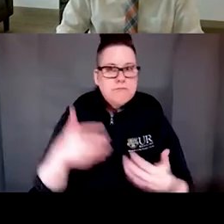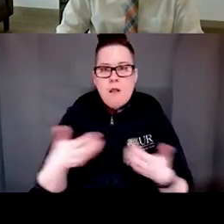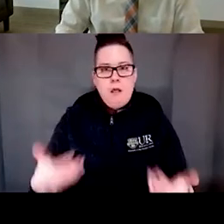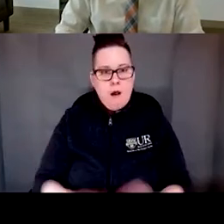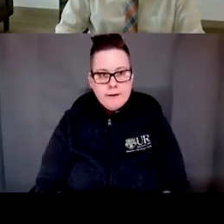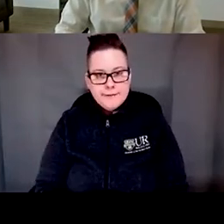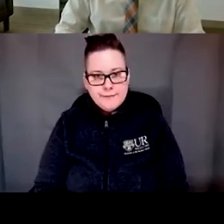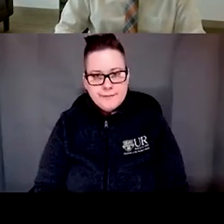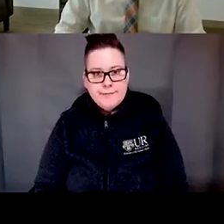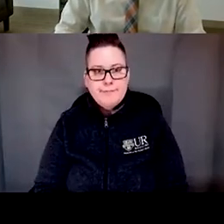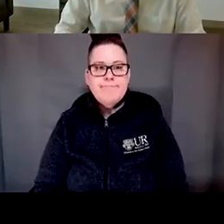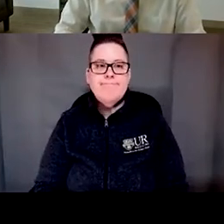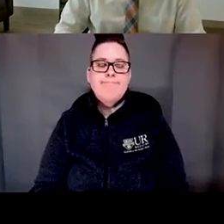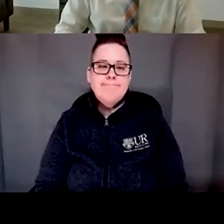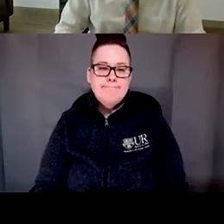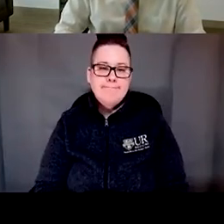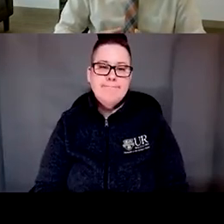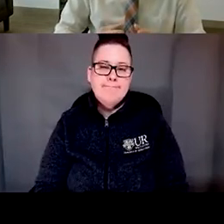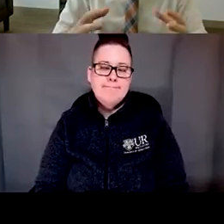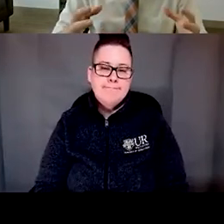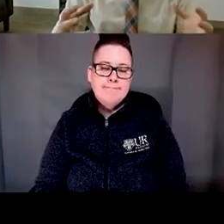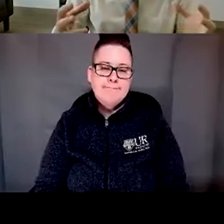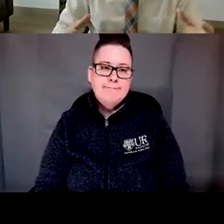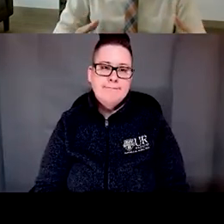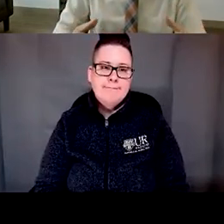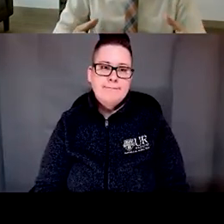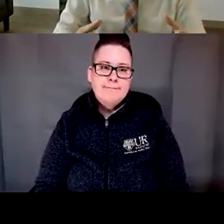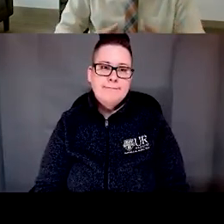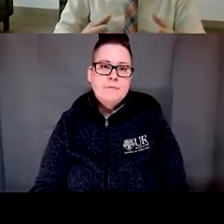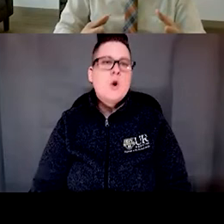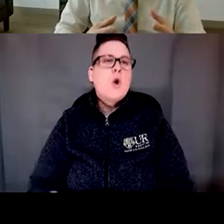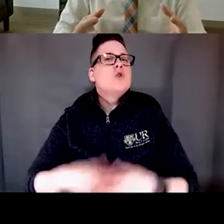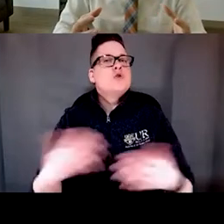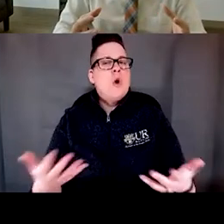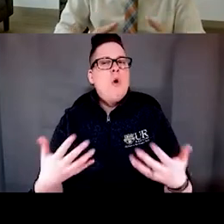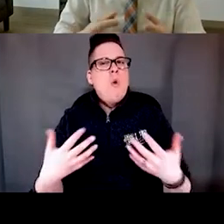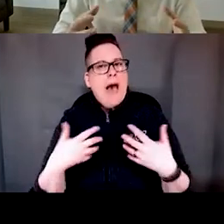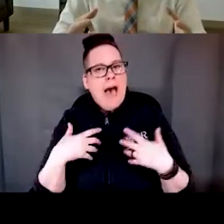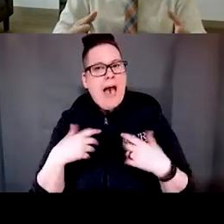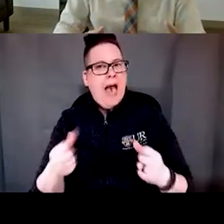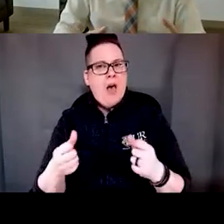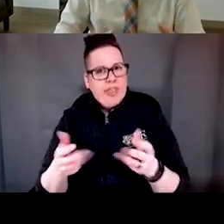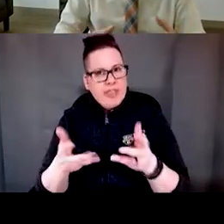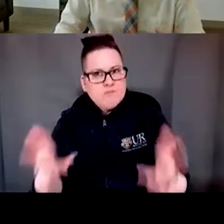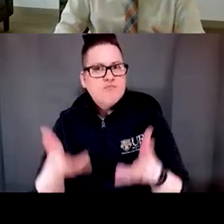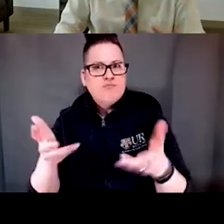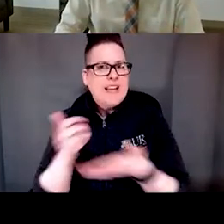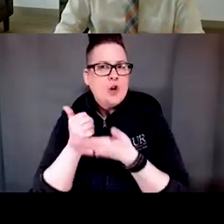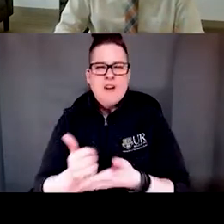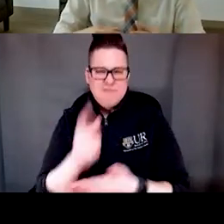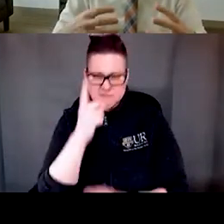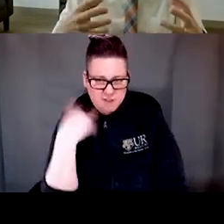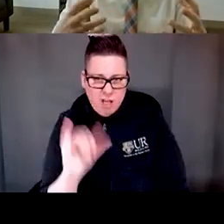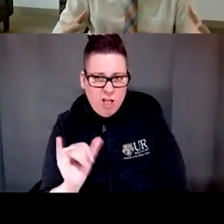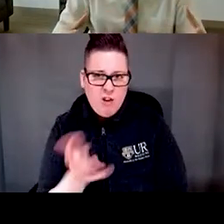And so, well, what does a health promotion, what does a health promotion intervention actually look like?